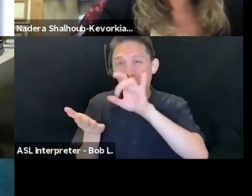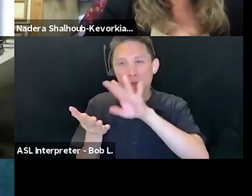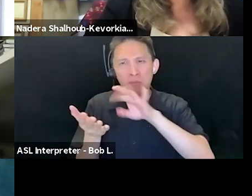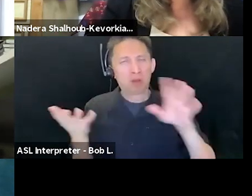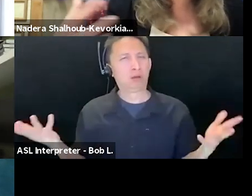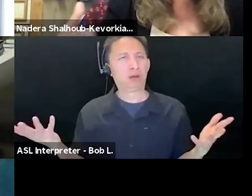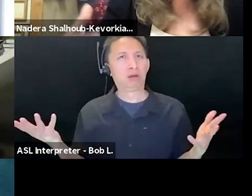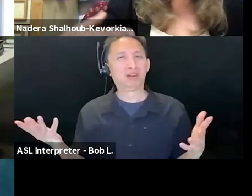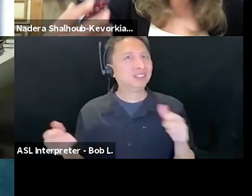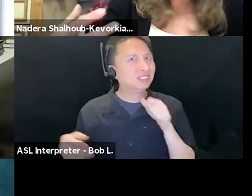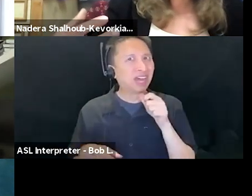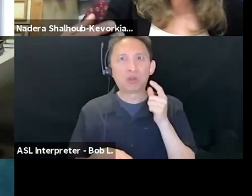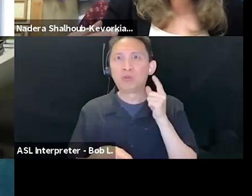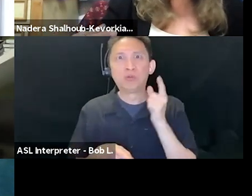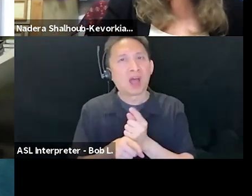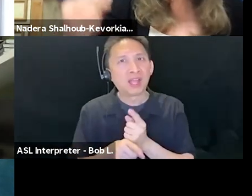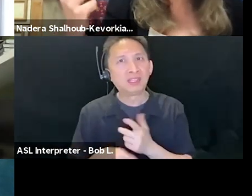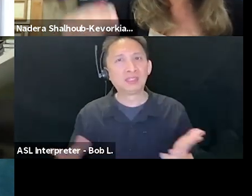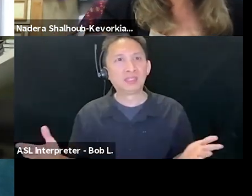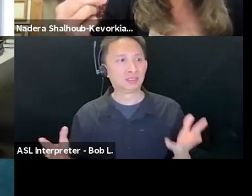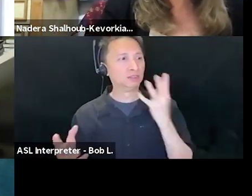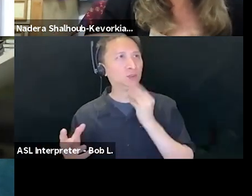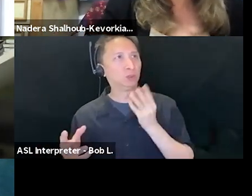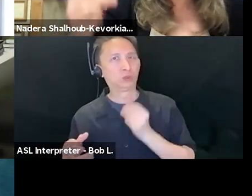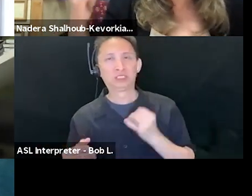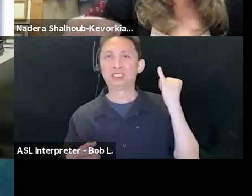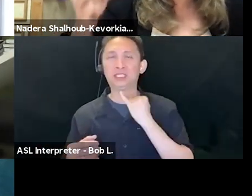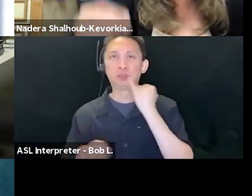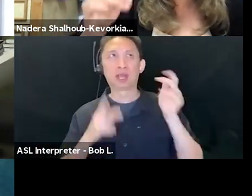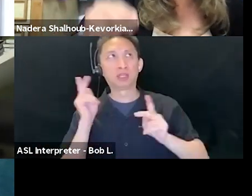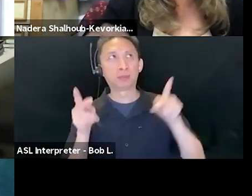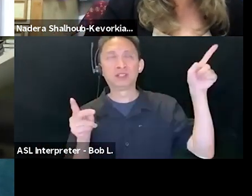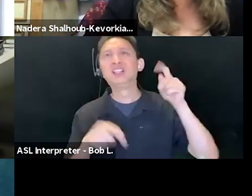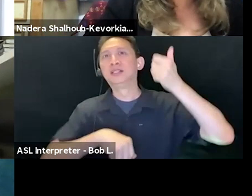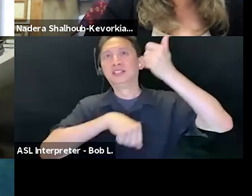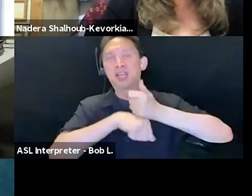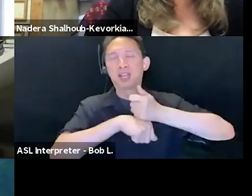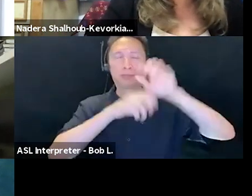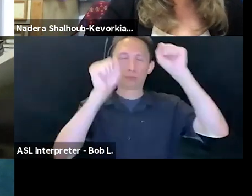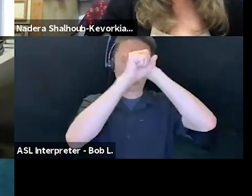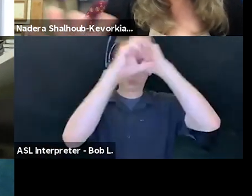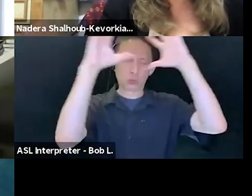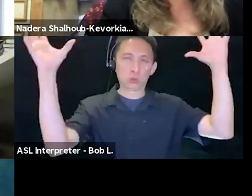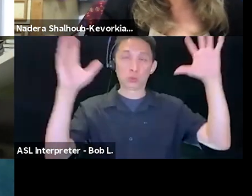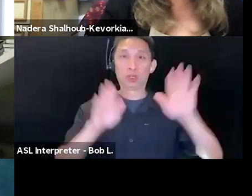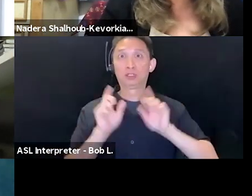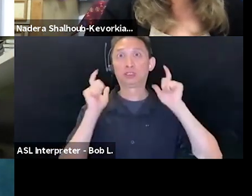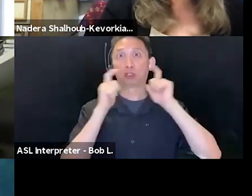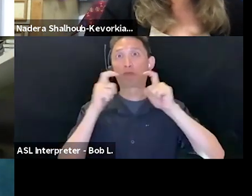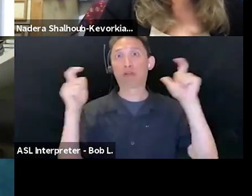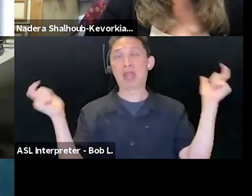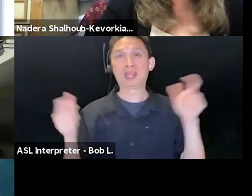enshrined the supremacy of Jewish Israeli, are all part of the grand settler colonial Zionist plan to erase